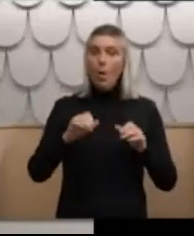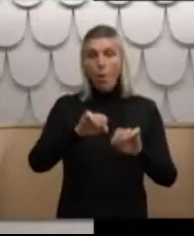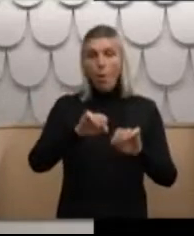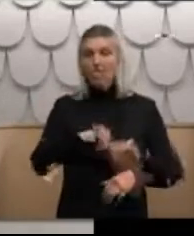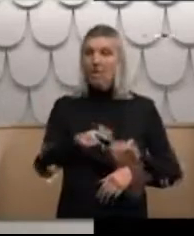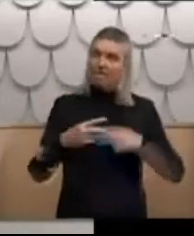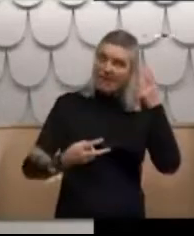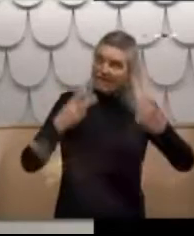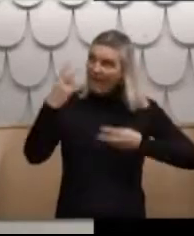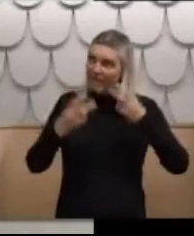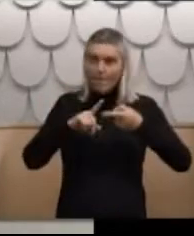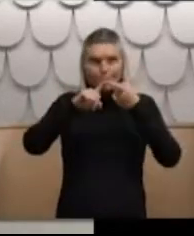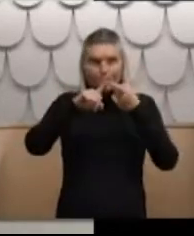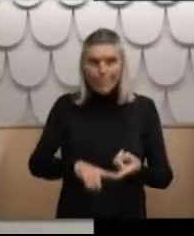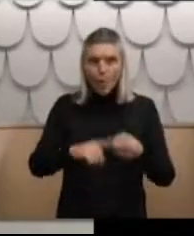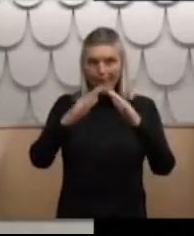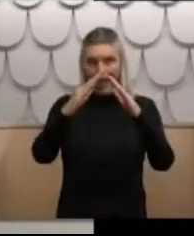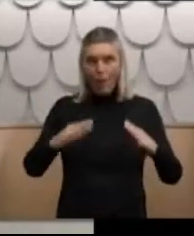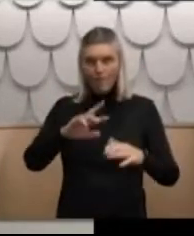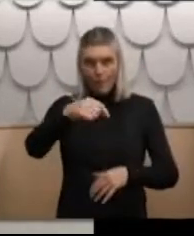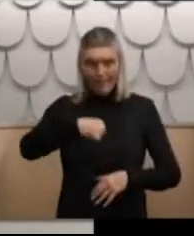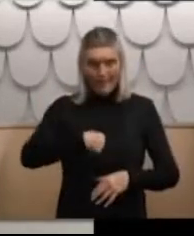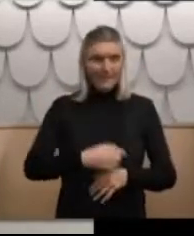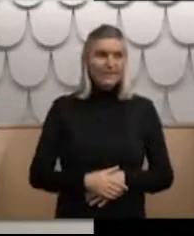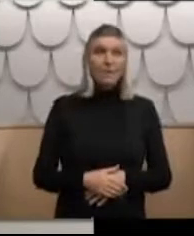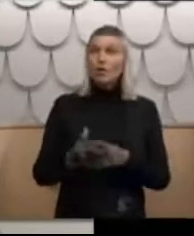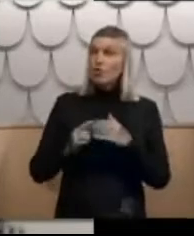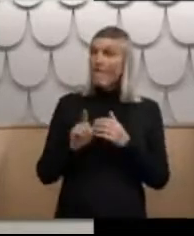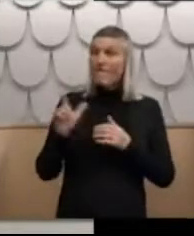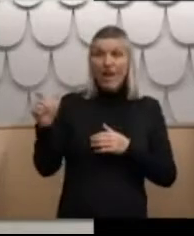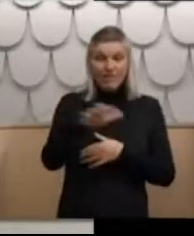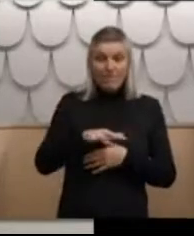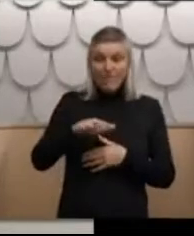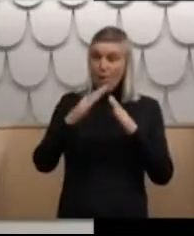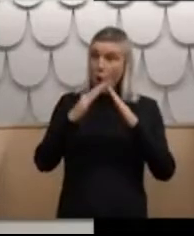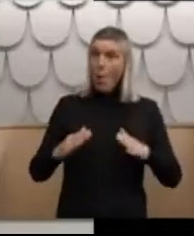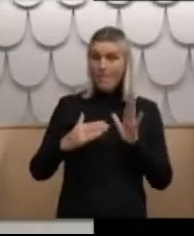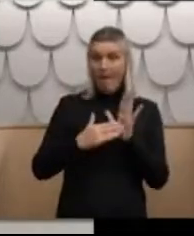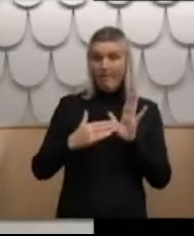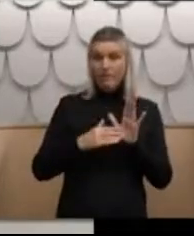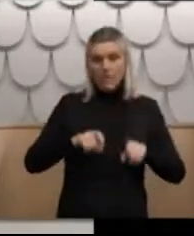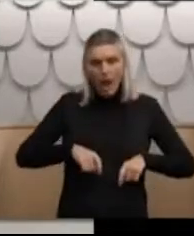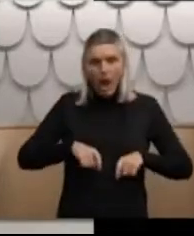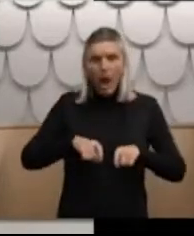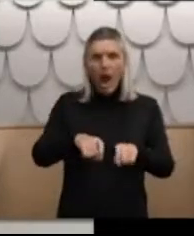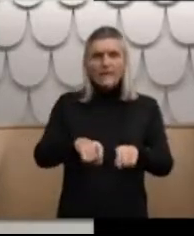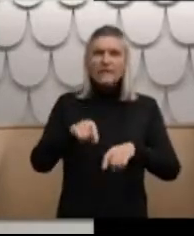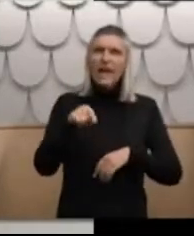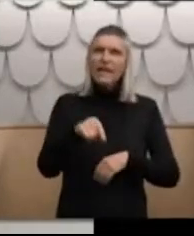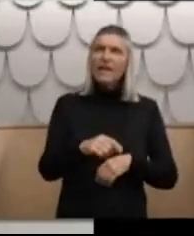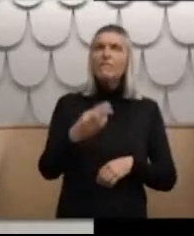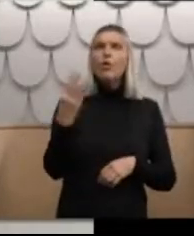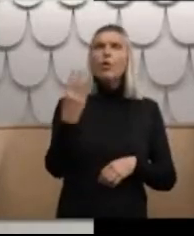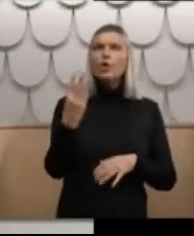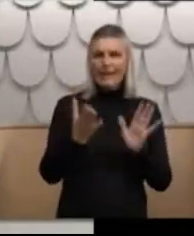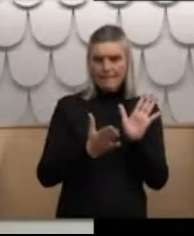permanent placement. This home was close to my family home in Melbourne. I stayed at the Hamilton boys' home for